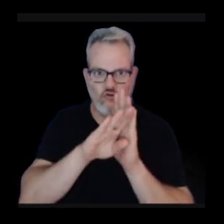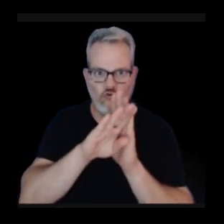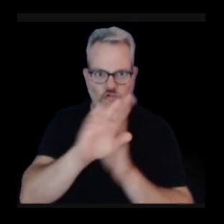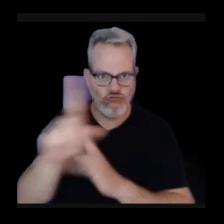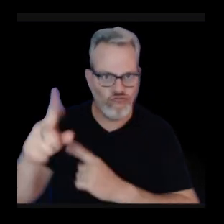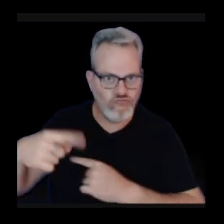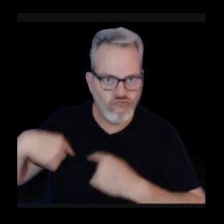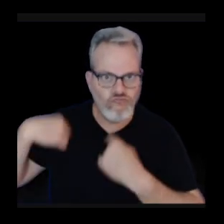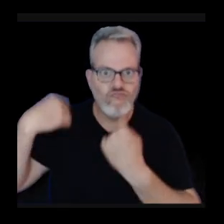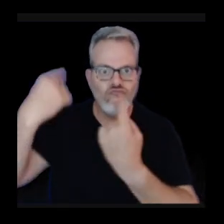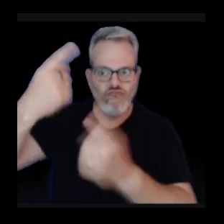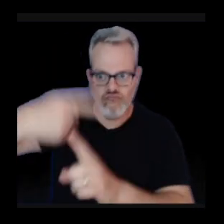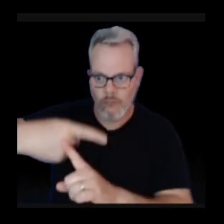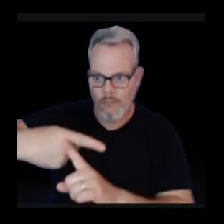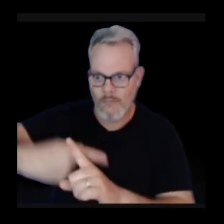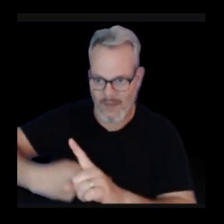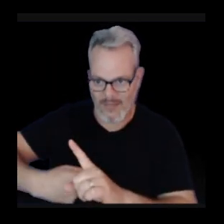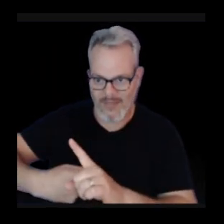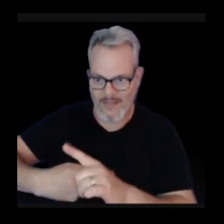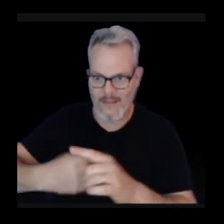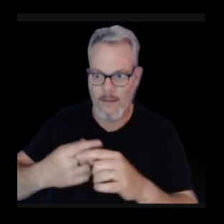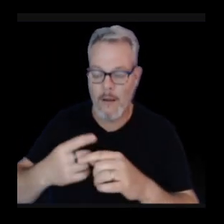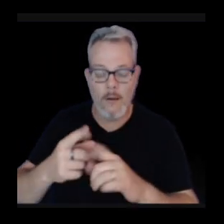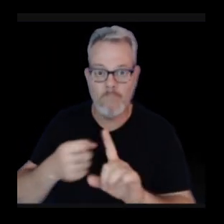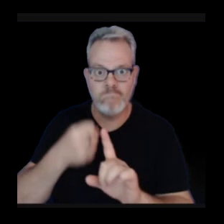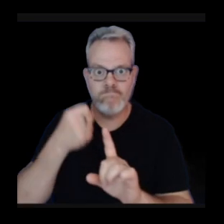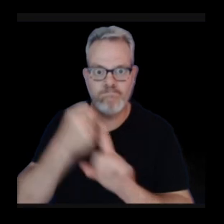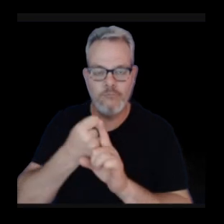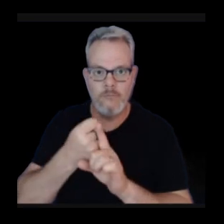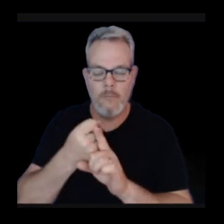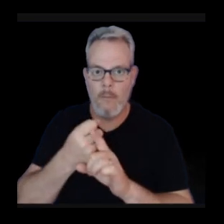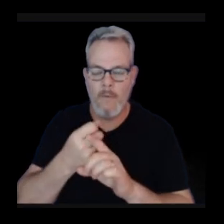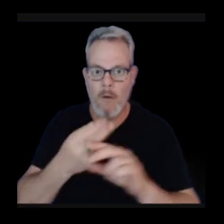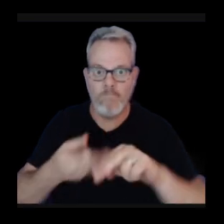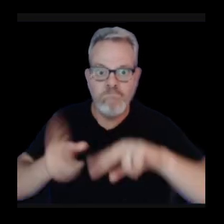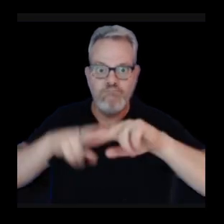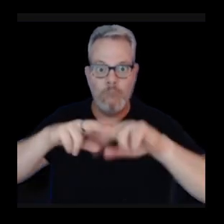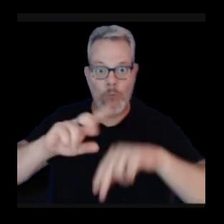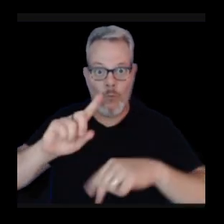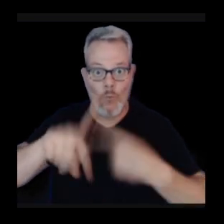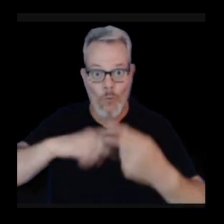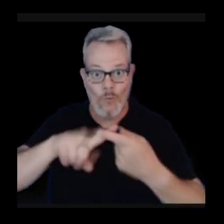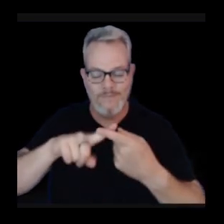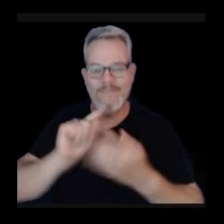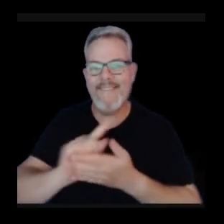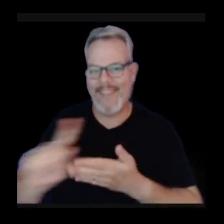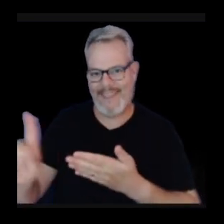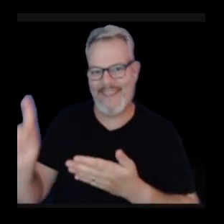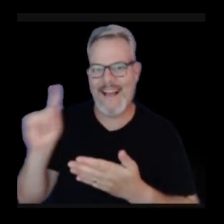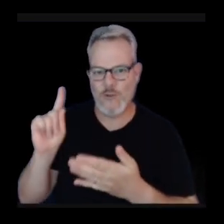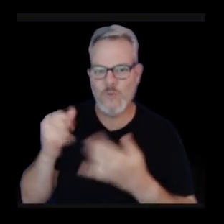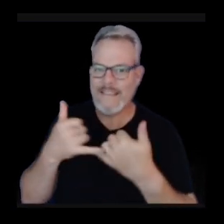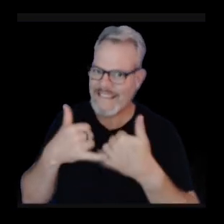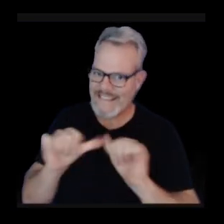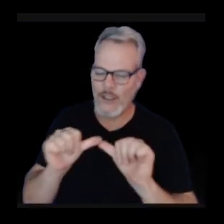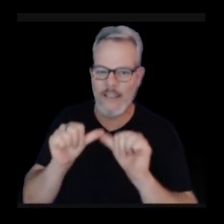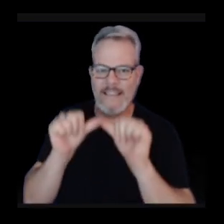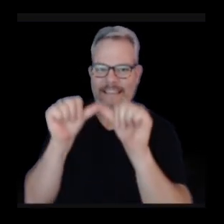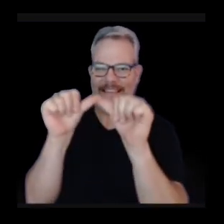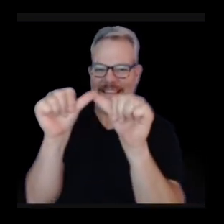ground tilt really picked up last week and is still continuing fairly high even as we speak now.